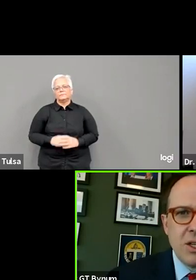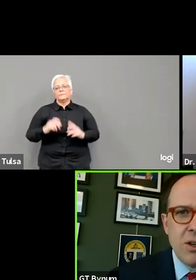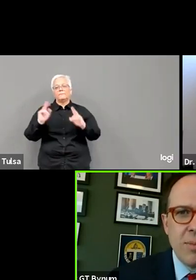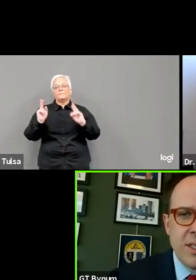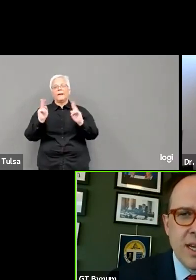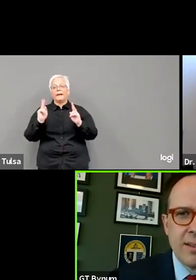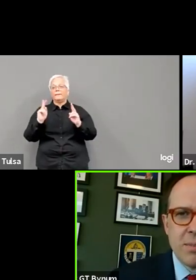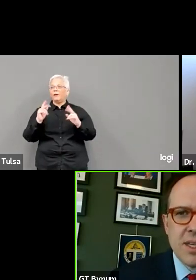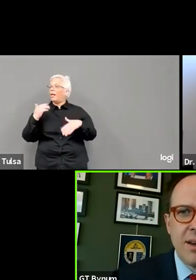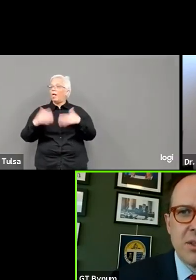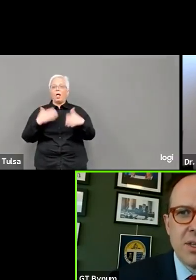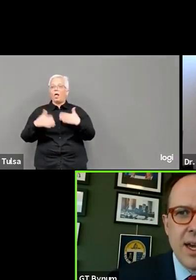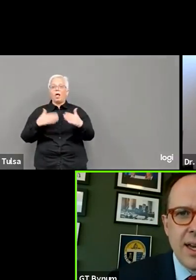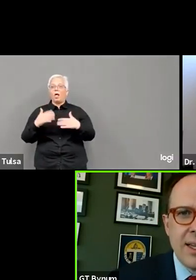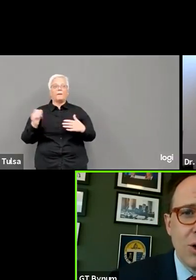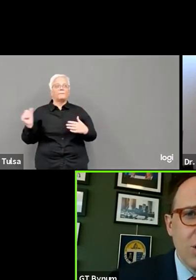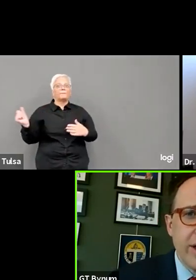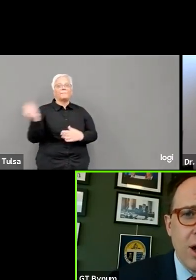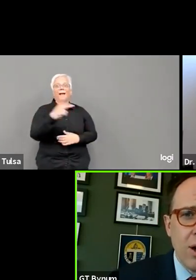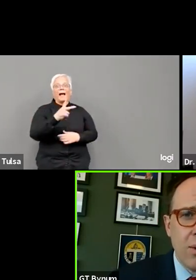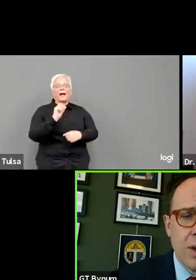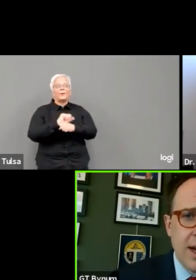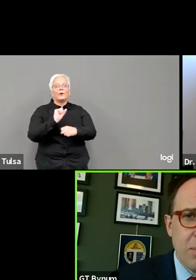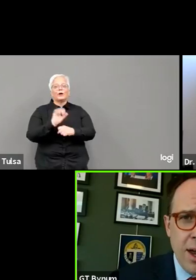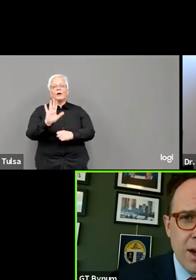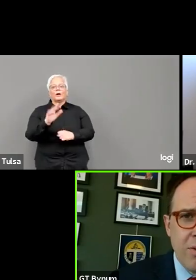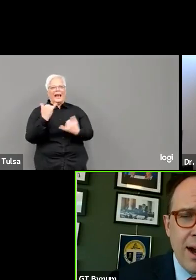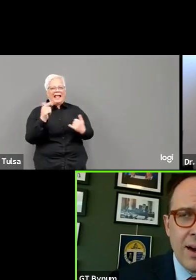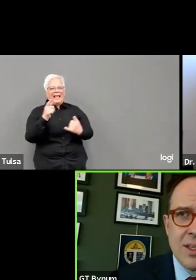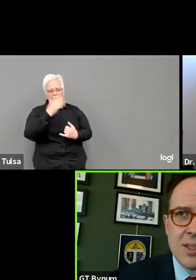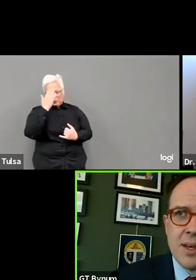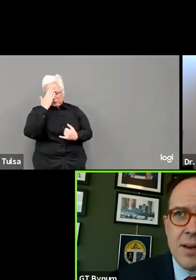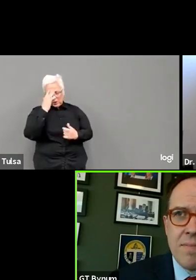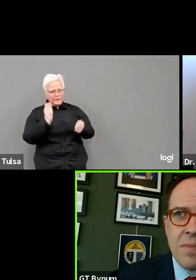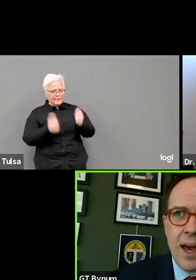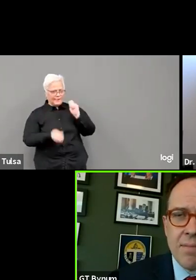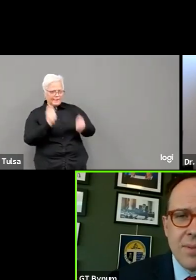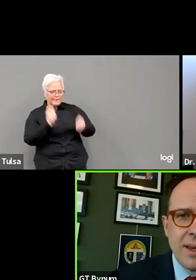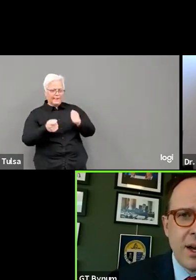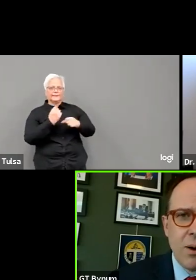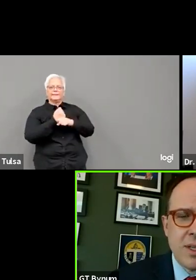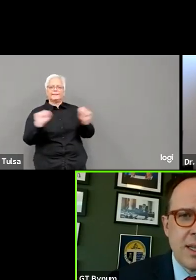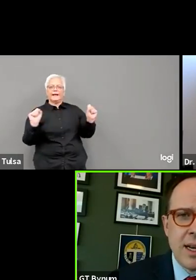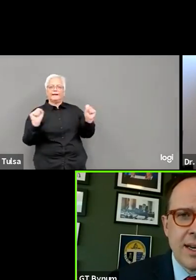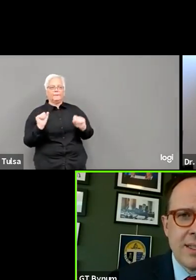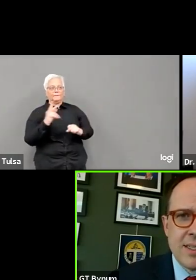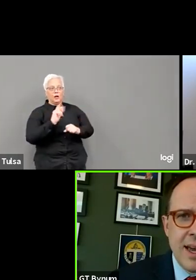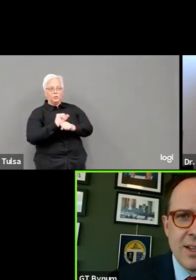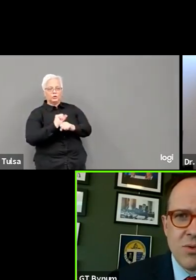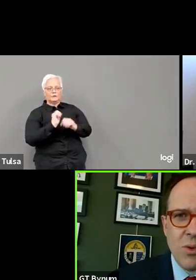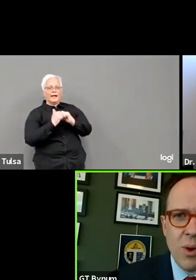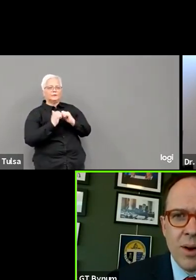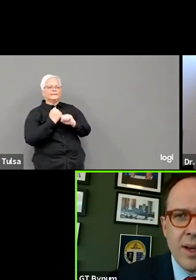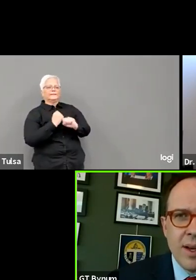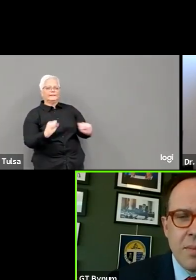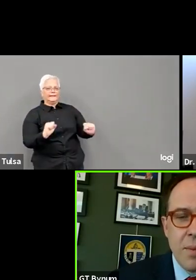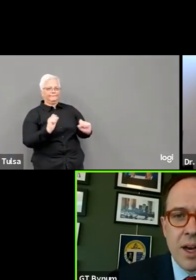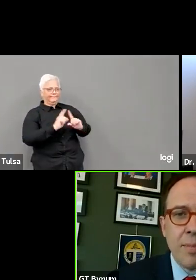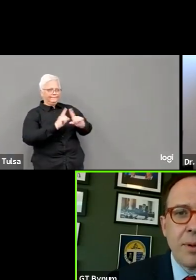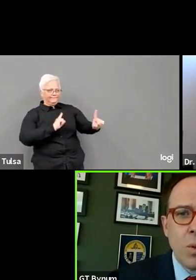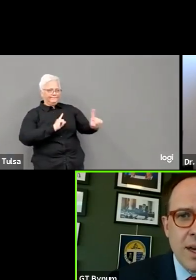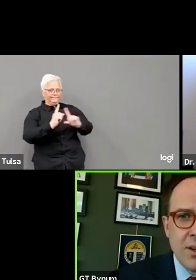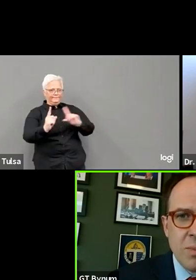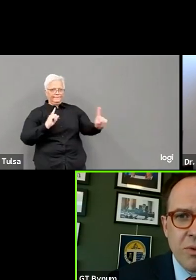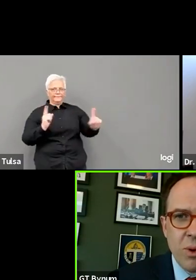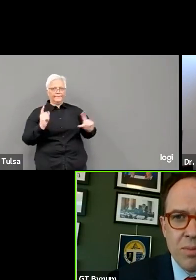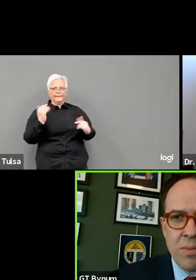they need to do to protect themselves. And in the early going, when you had a brand new virus that, you know, was in the United States for maybe